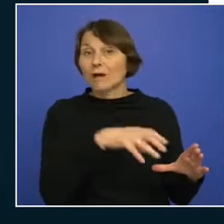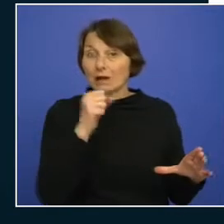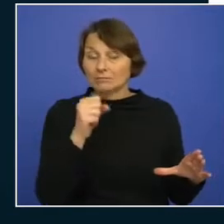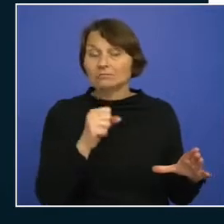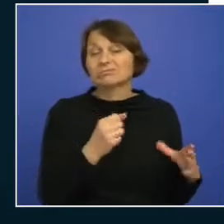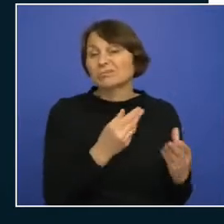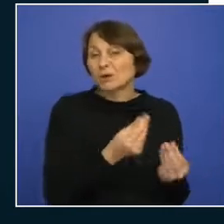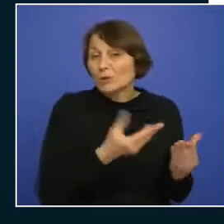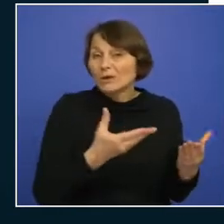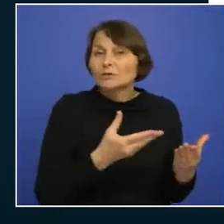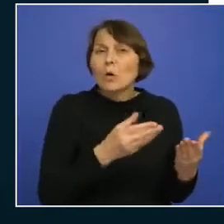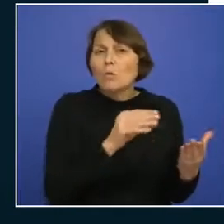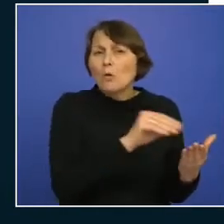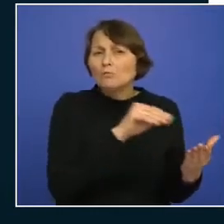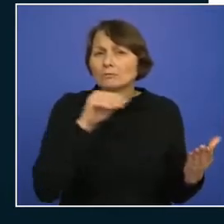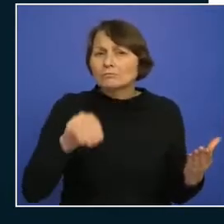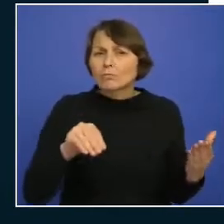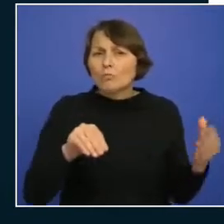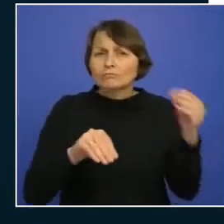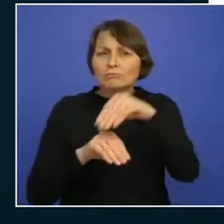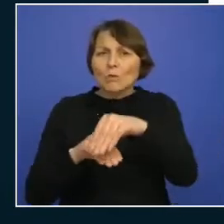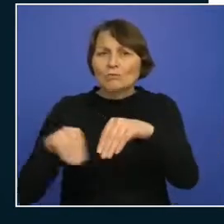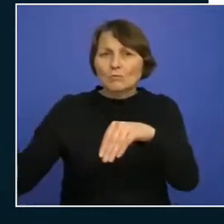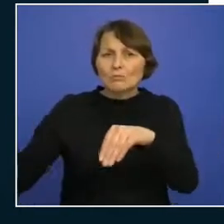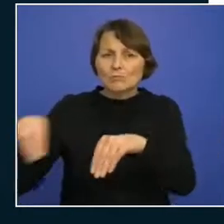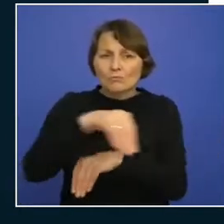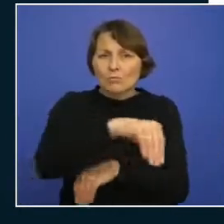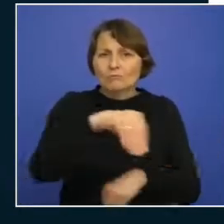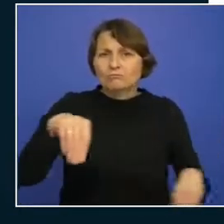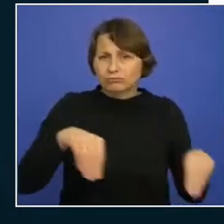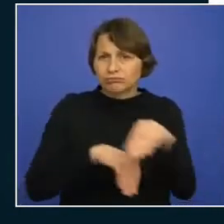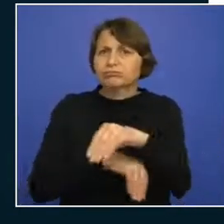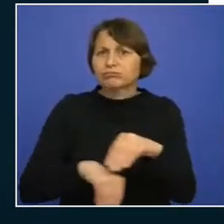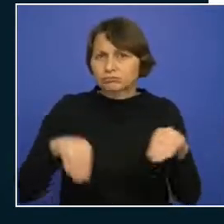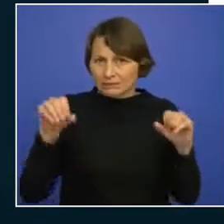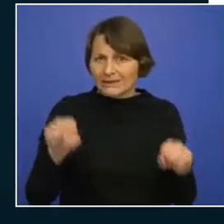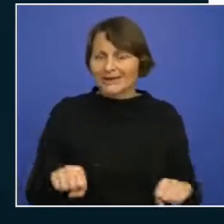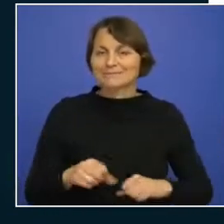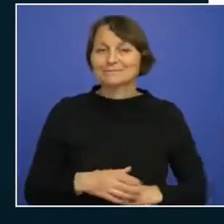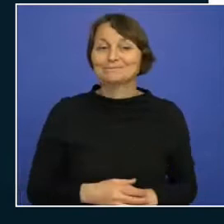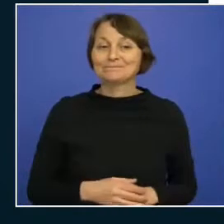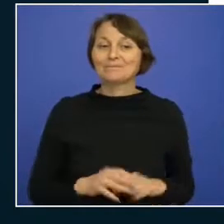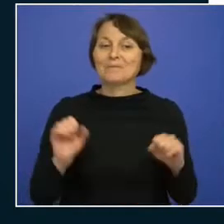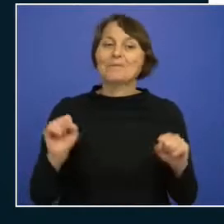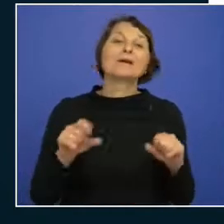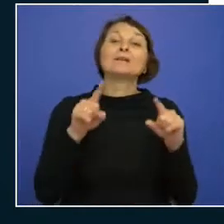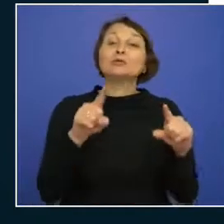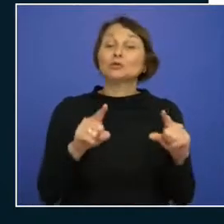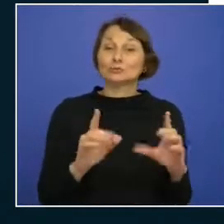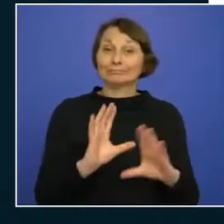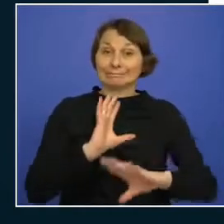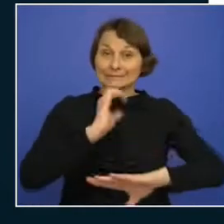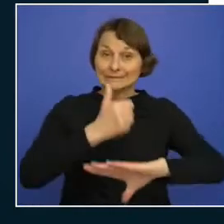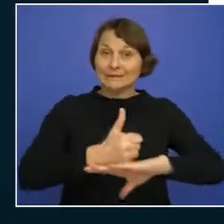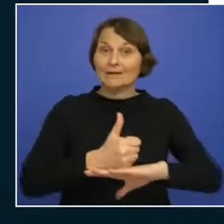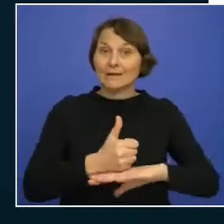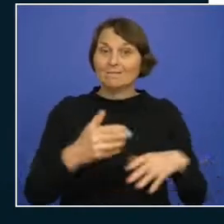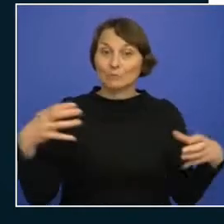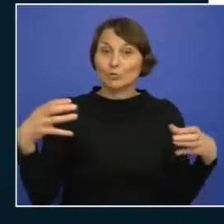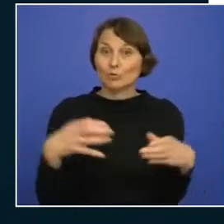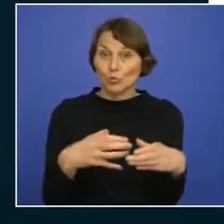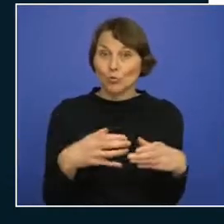easier to move than others but it is possible and when you create a resource group you need to provide a location